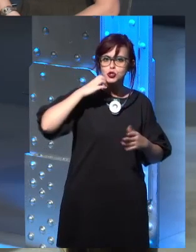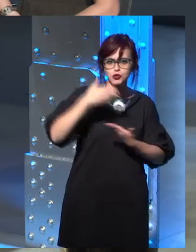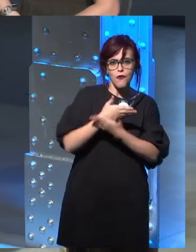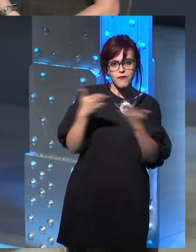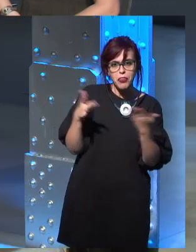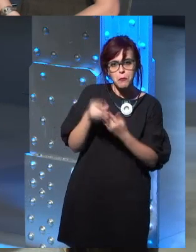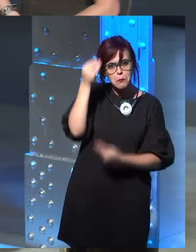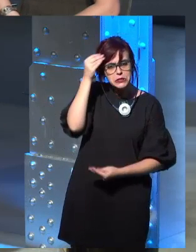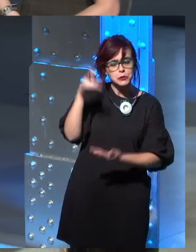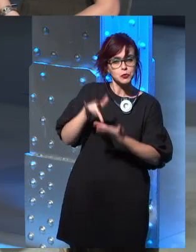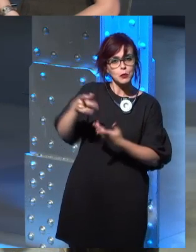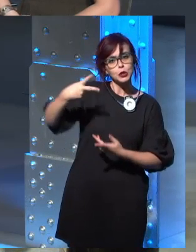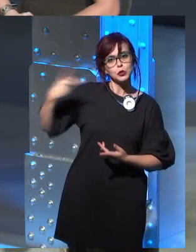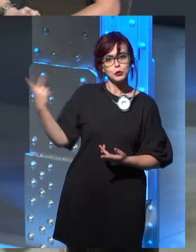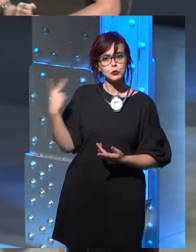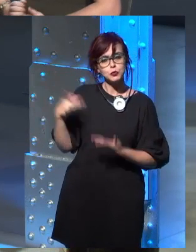And fortunately, it turned out that we could.